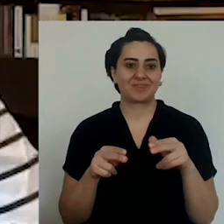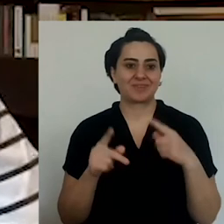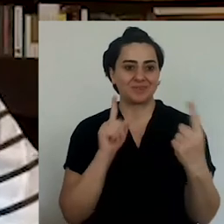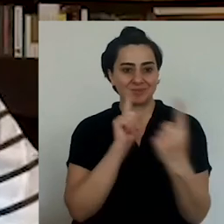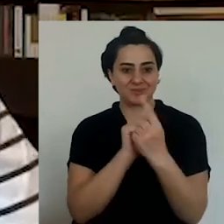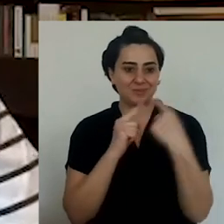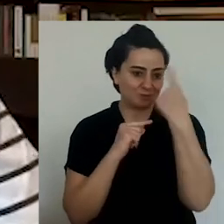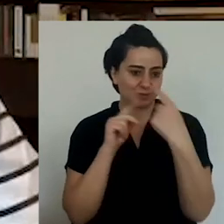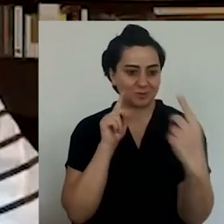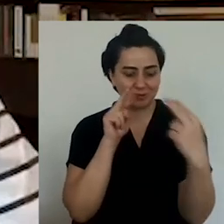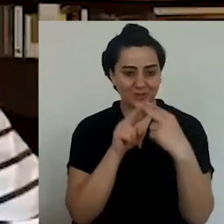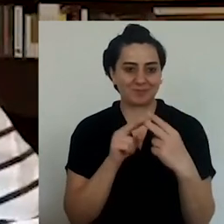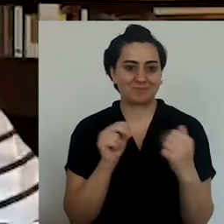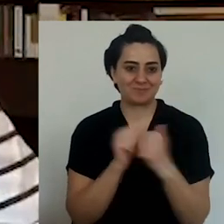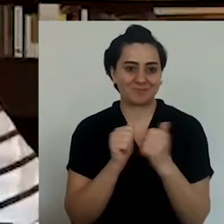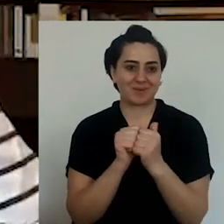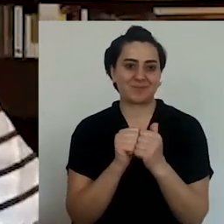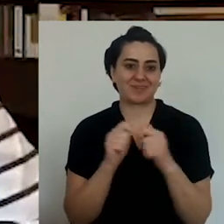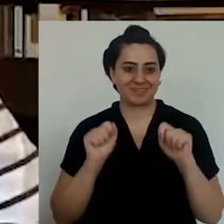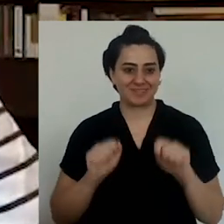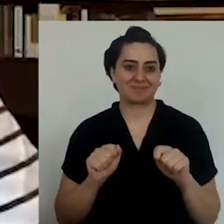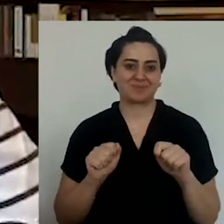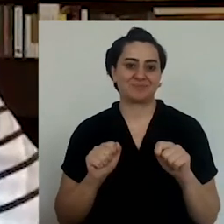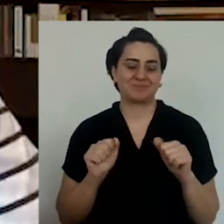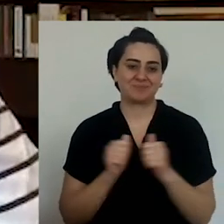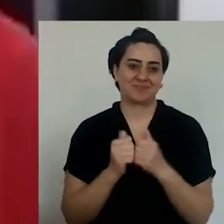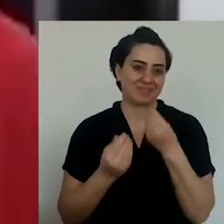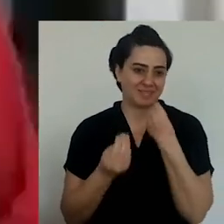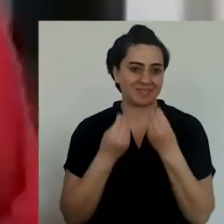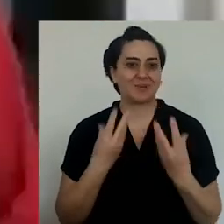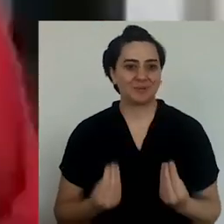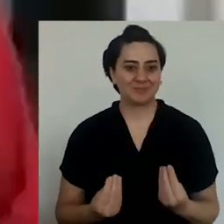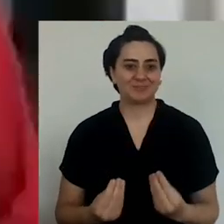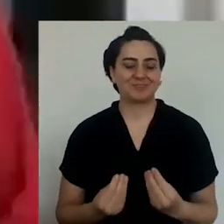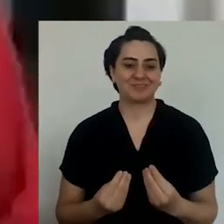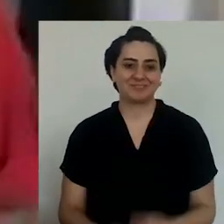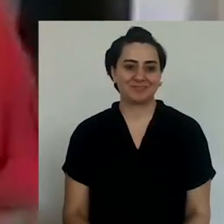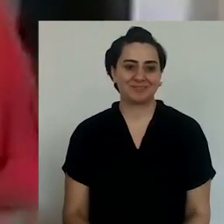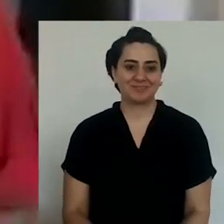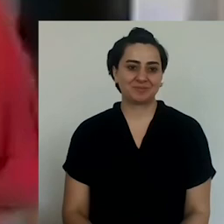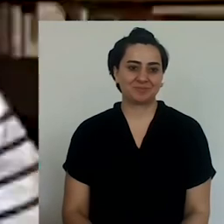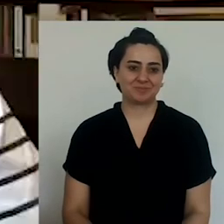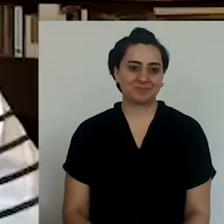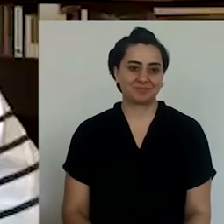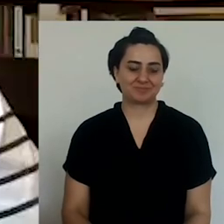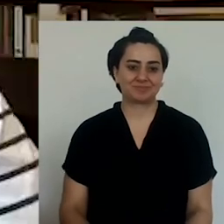And I hope that we'll be able to do this physically as well. And get together physically too.